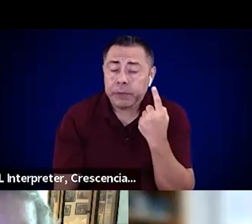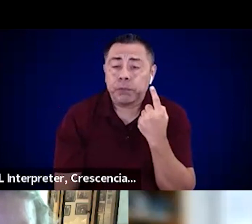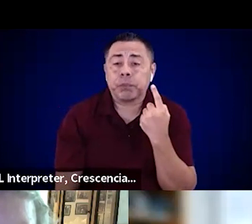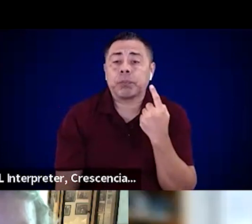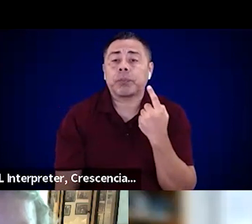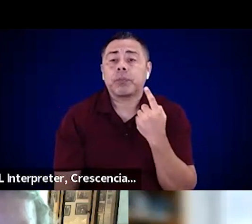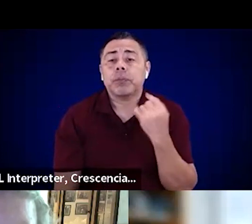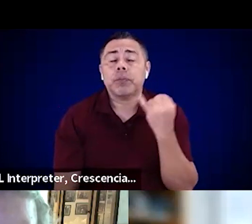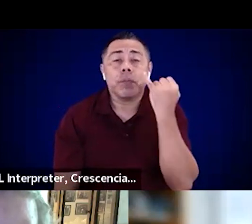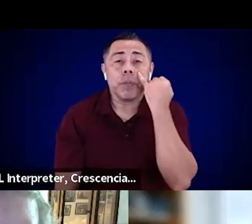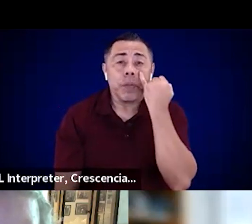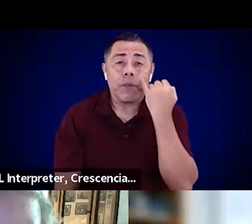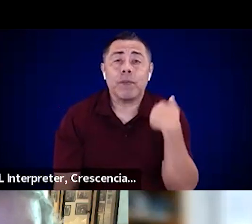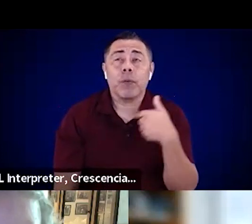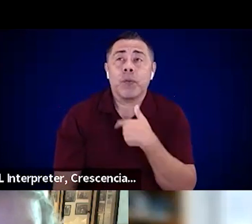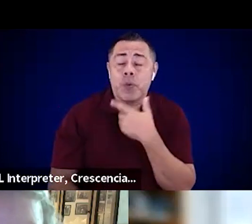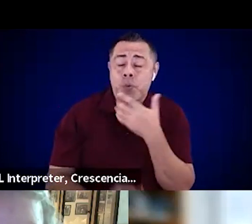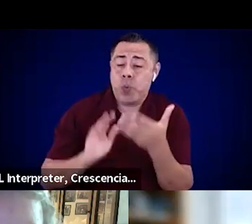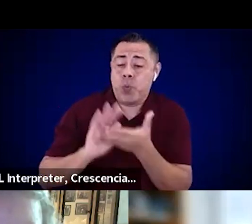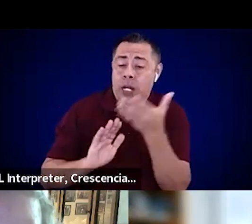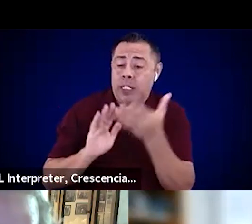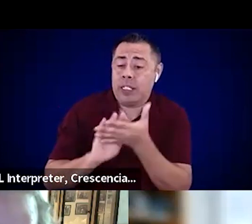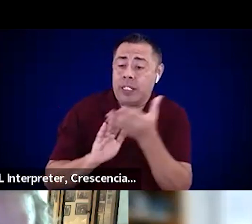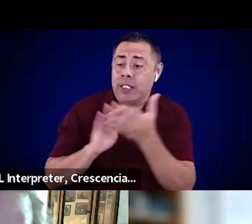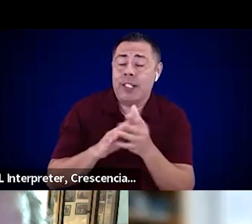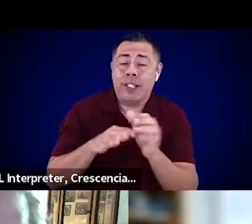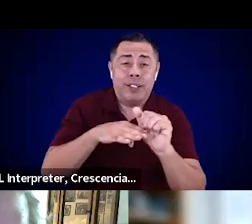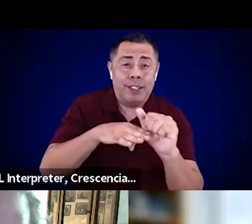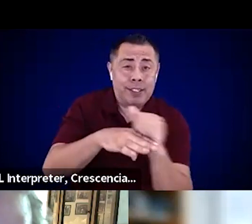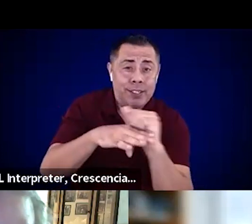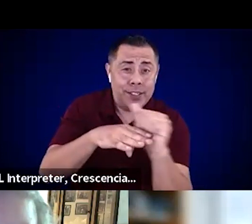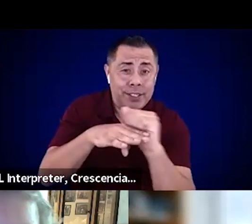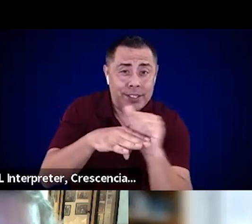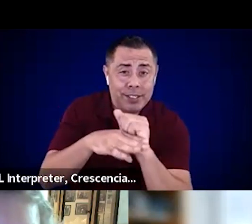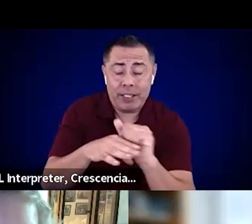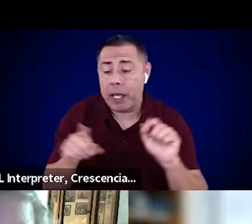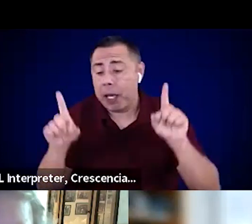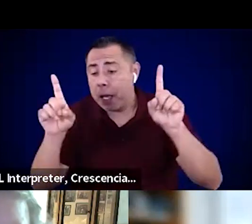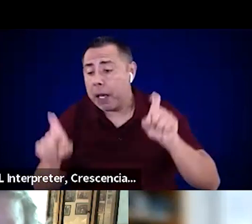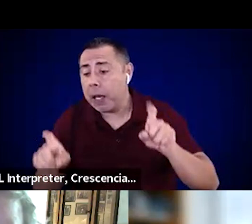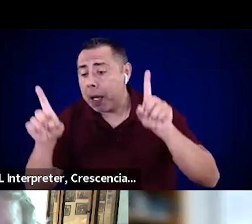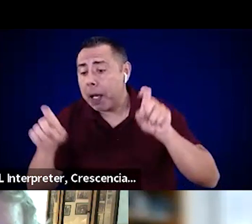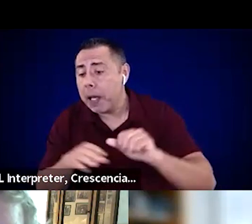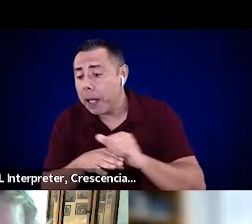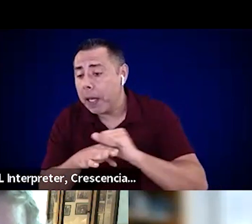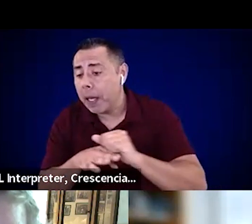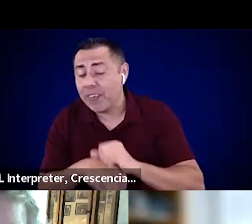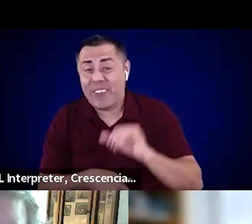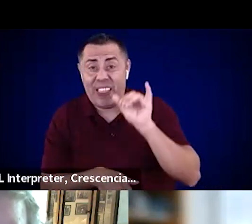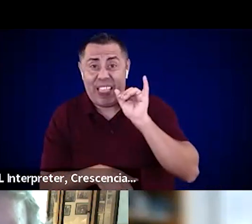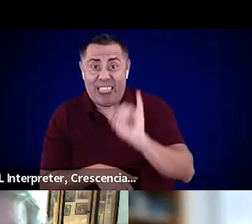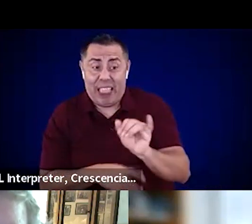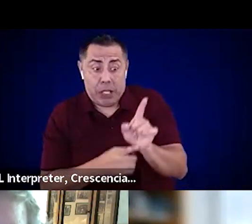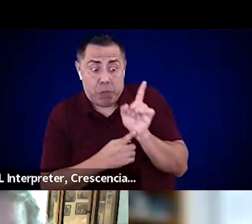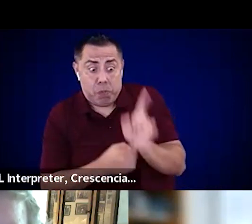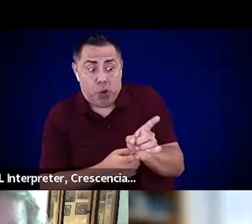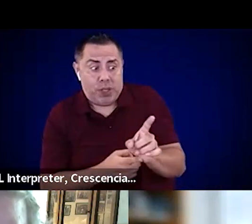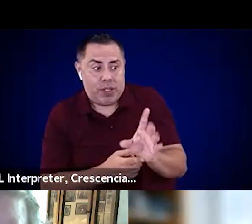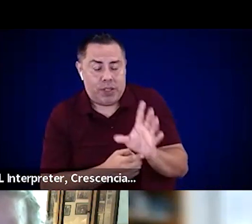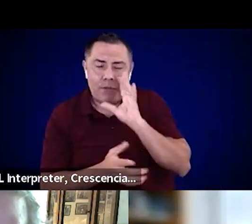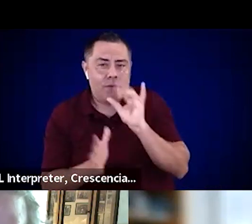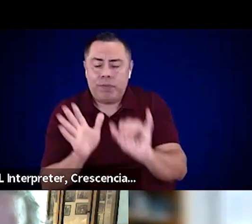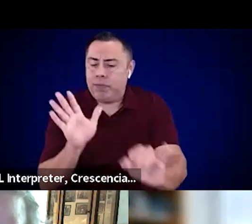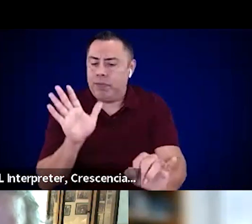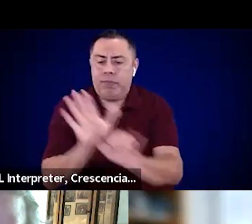themselves can actually identify problems that no one will anticipate. And I think that these training